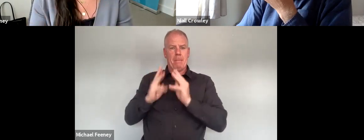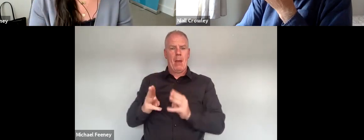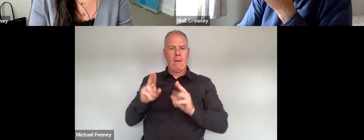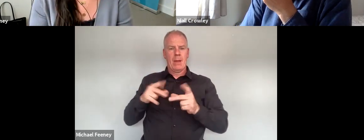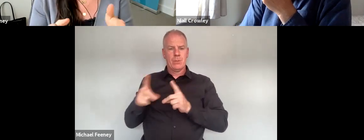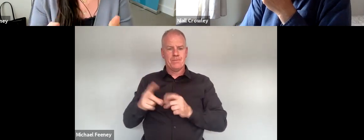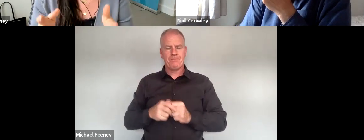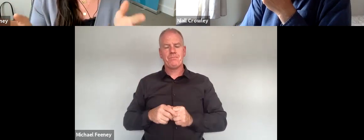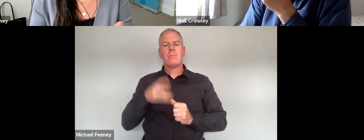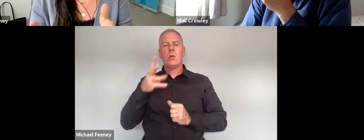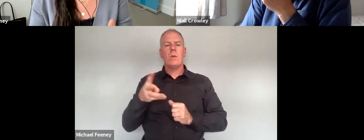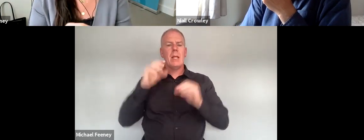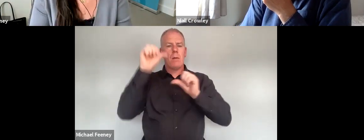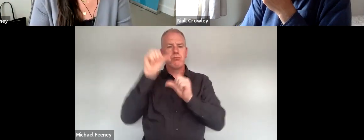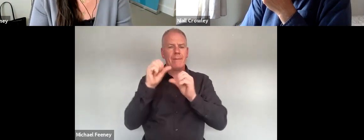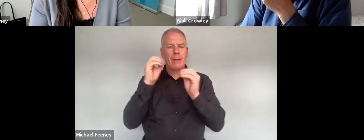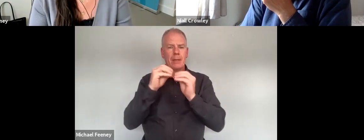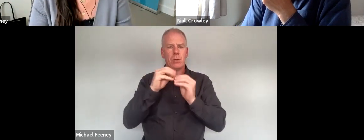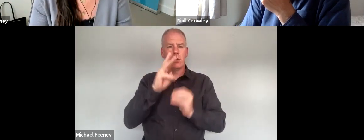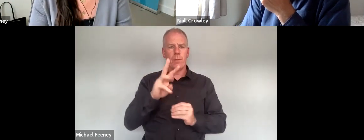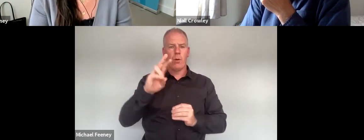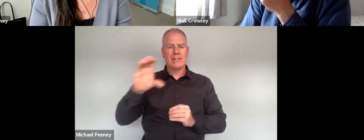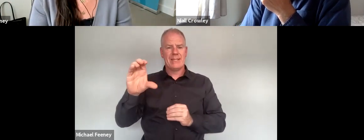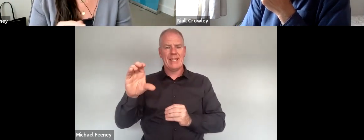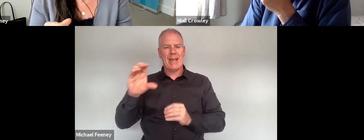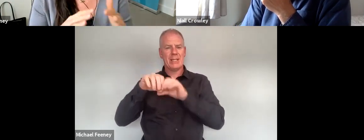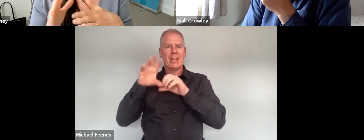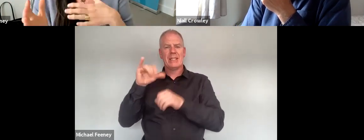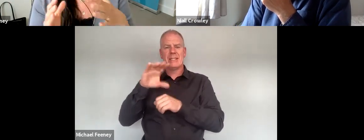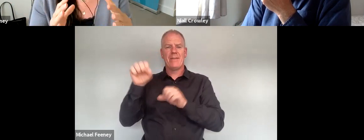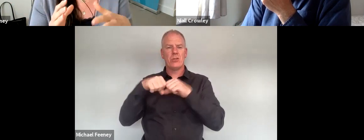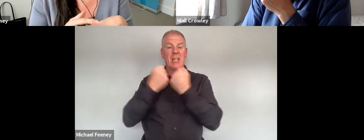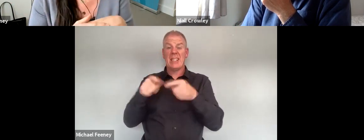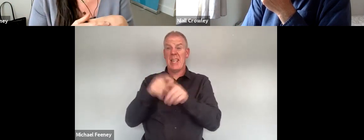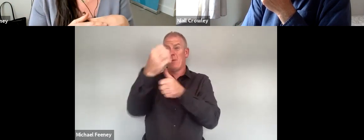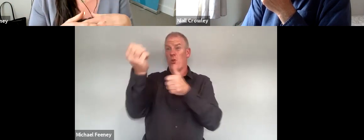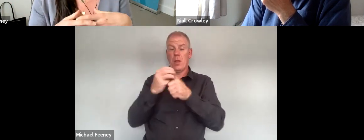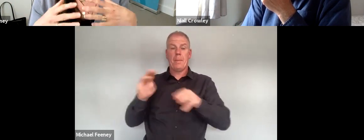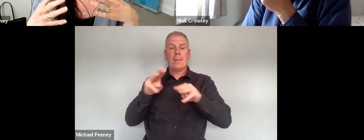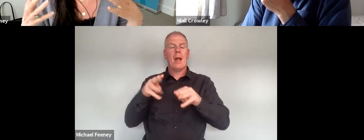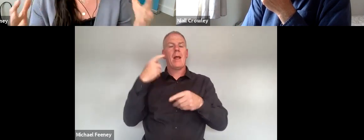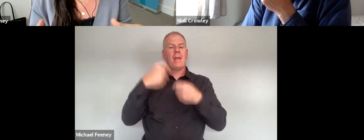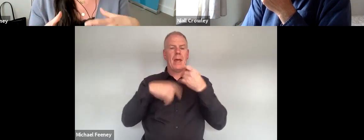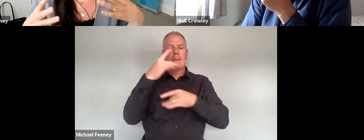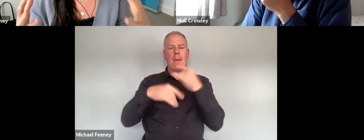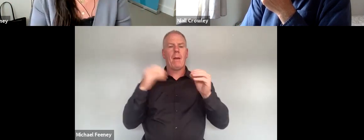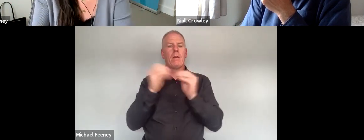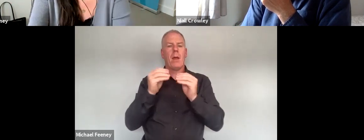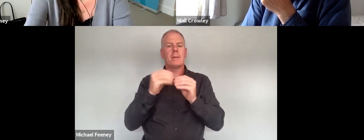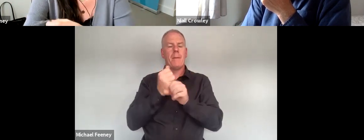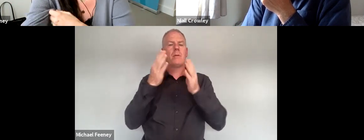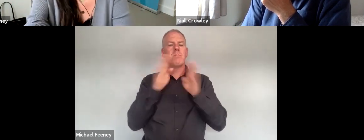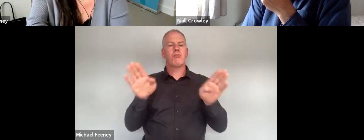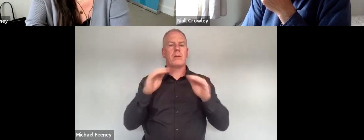I'll touch briefly on the WRC and civil society as the other speakers have and then I want to make some broader comments on the wider equality